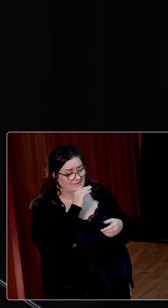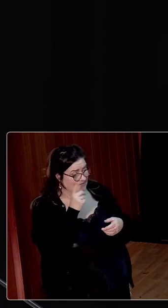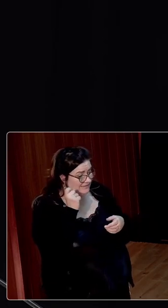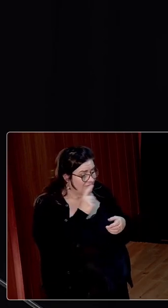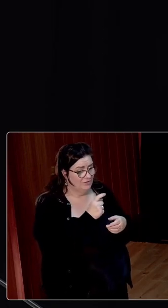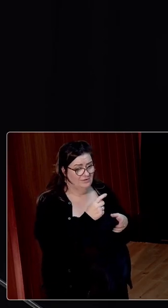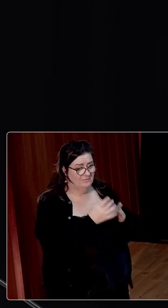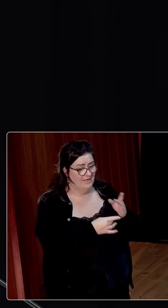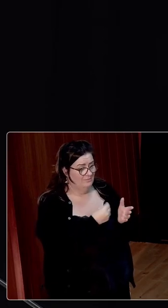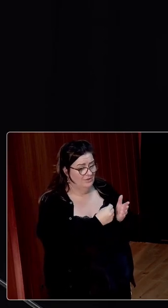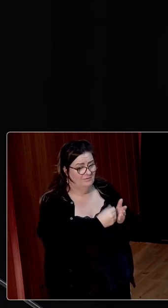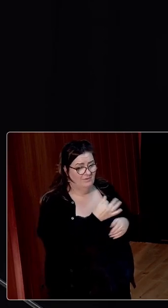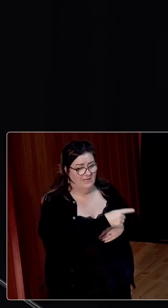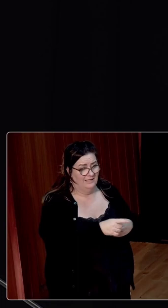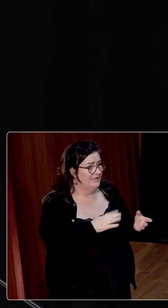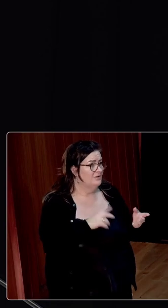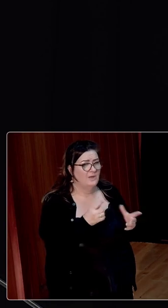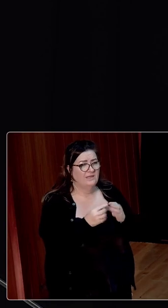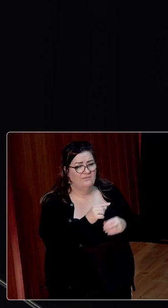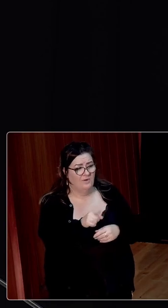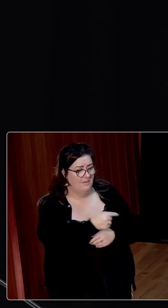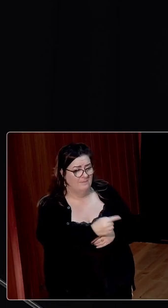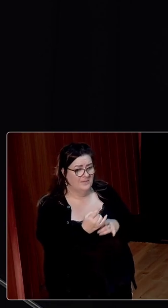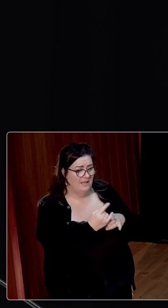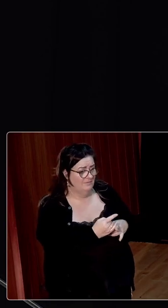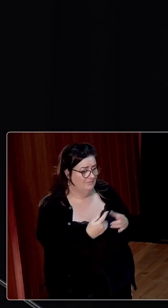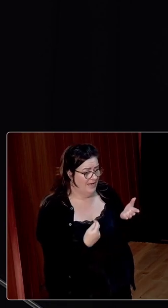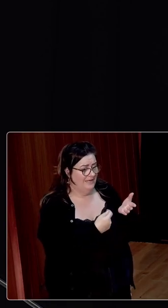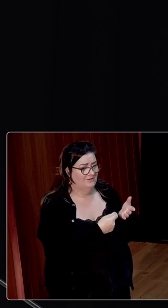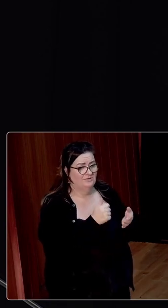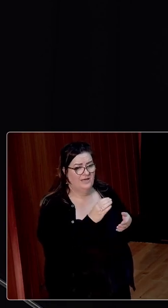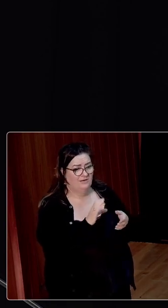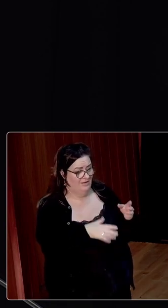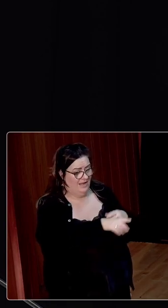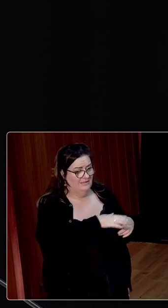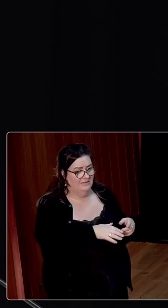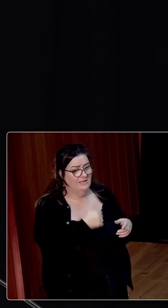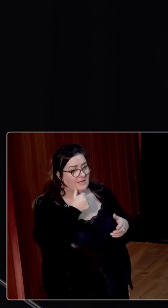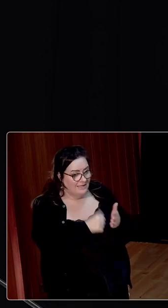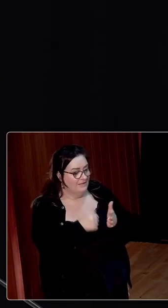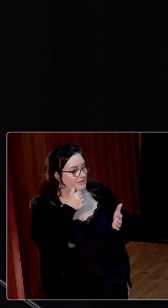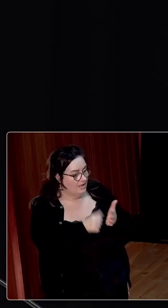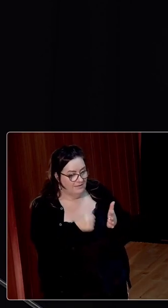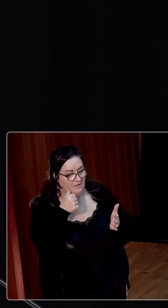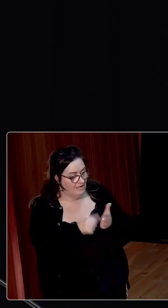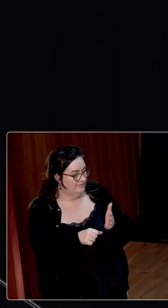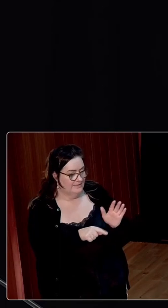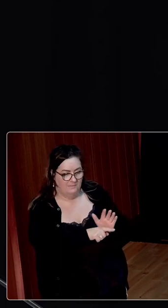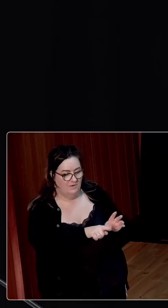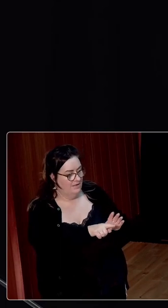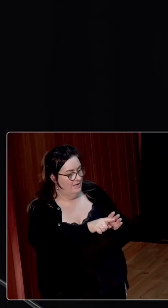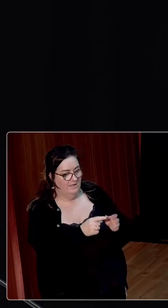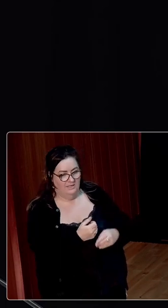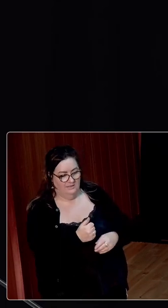make a living on. I wonder if you can do anything for him to get a few more acres. There is letter after letter after letter like this